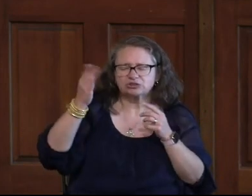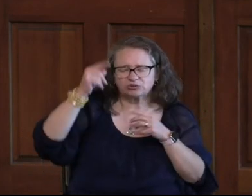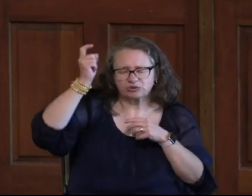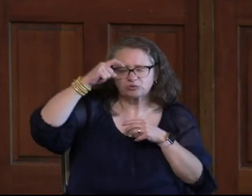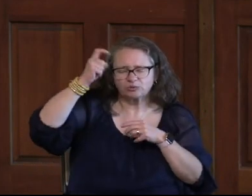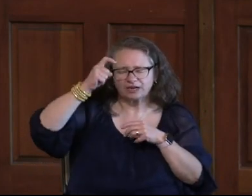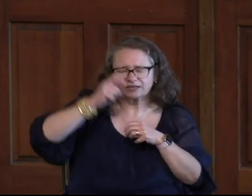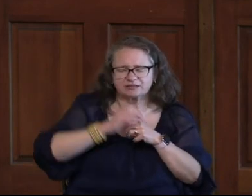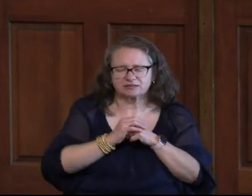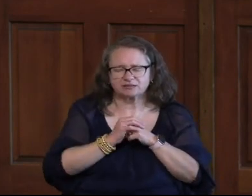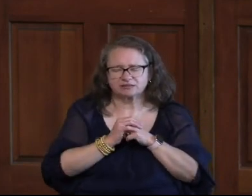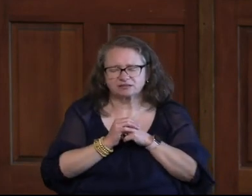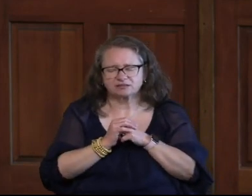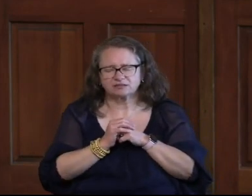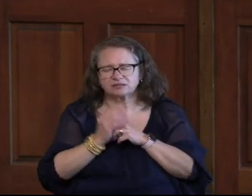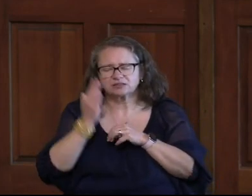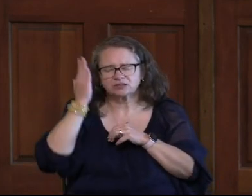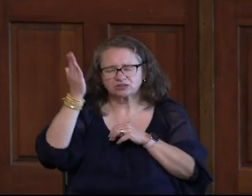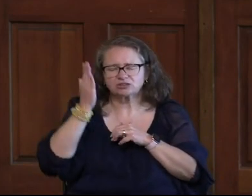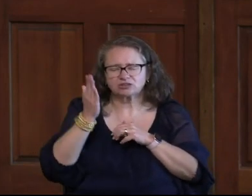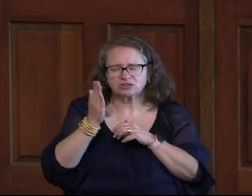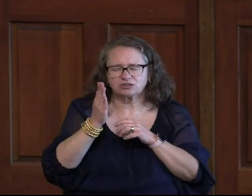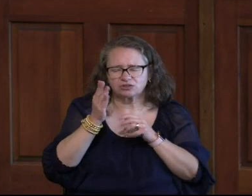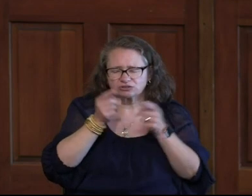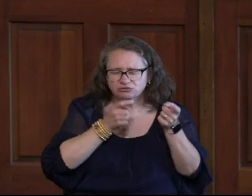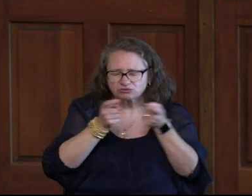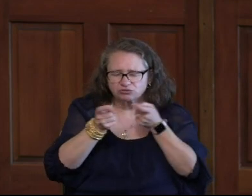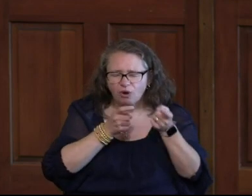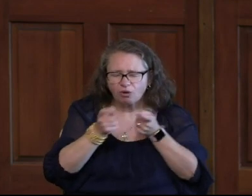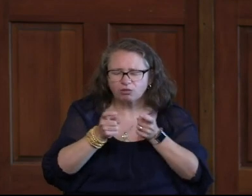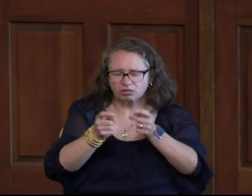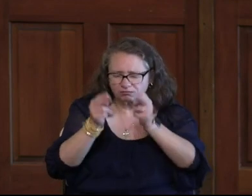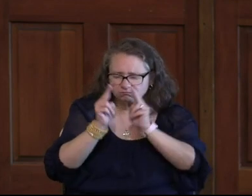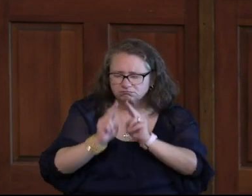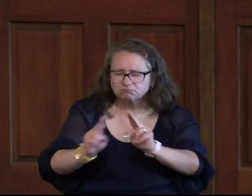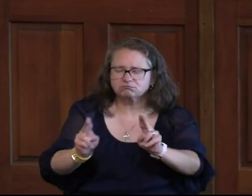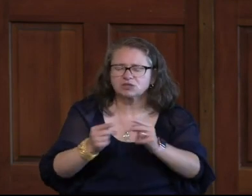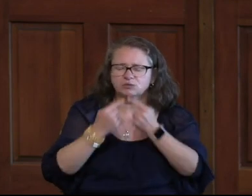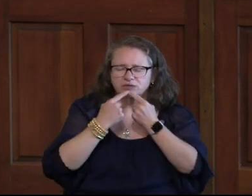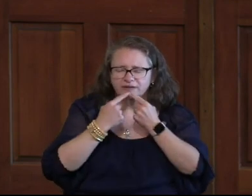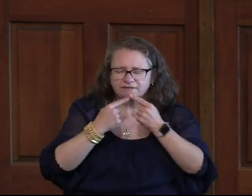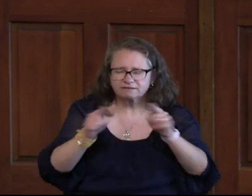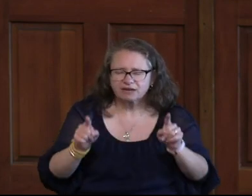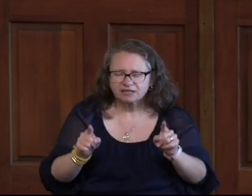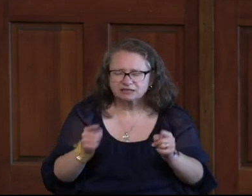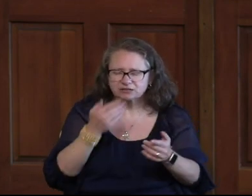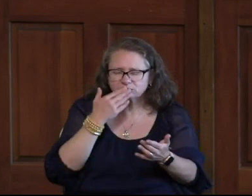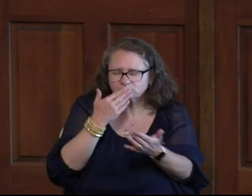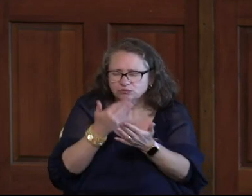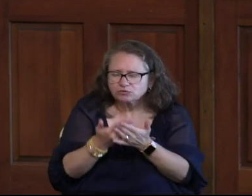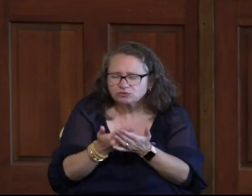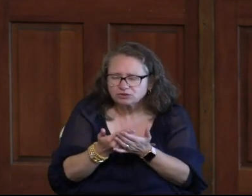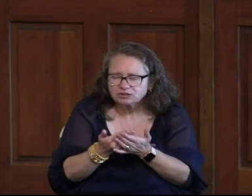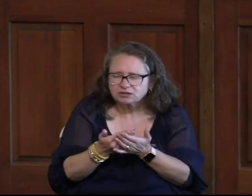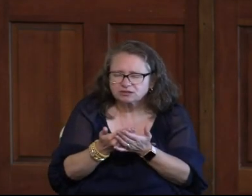wise, and that you are sovereign. You are in control. And we confess that you are good.